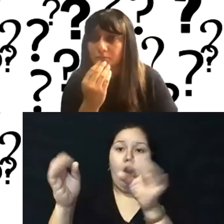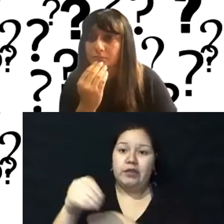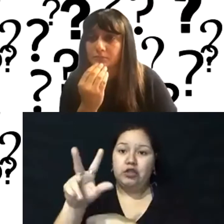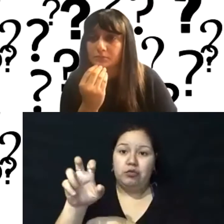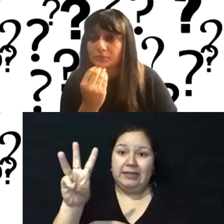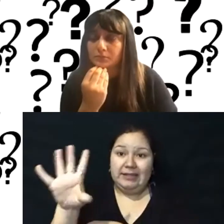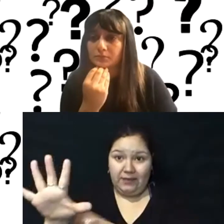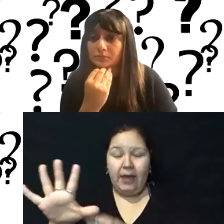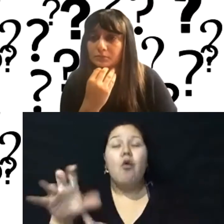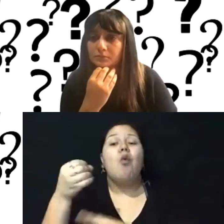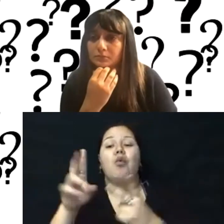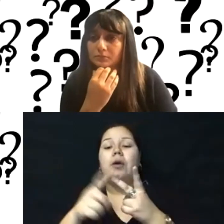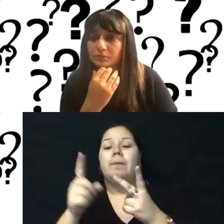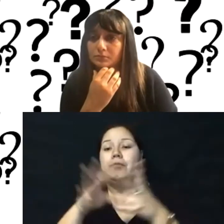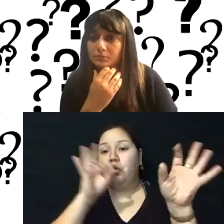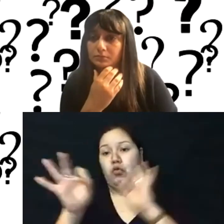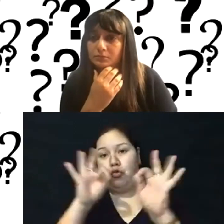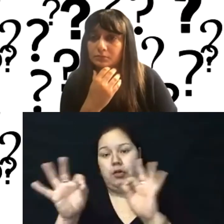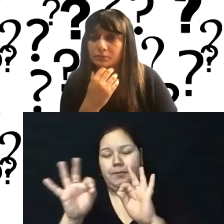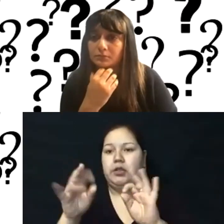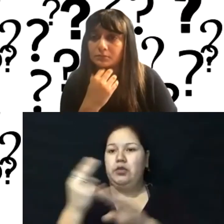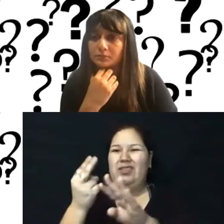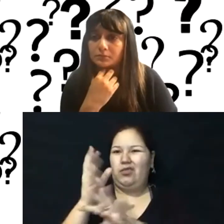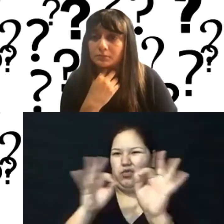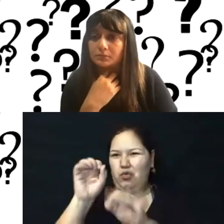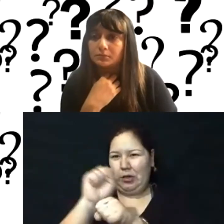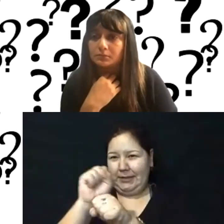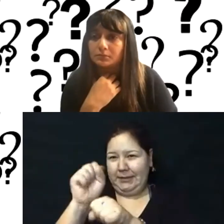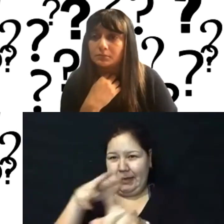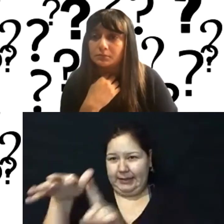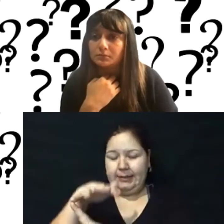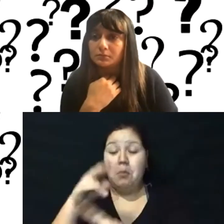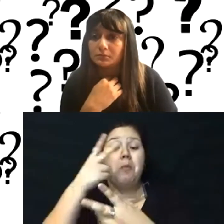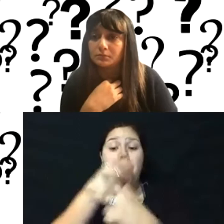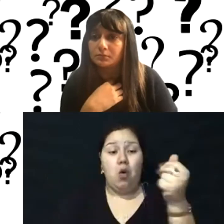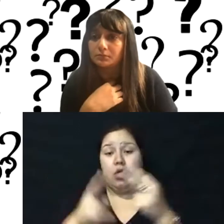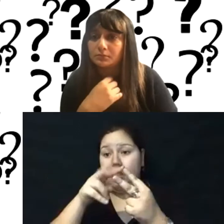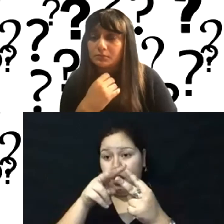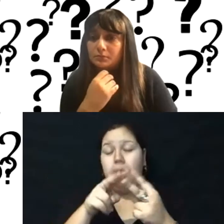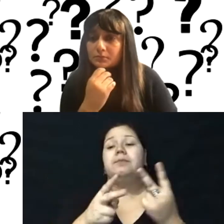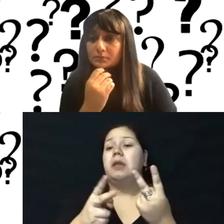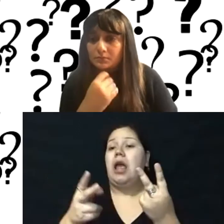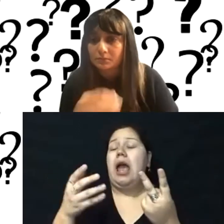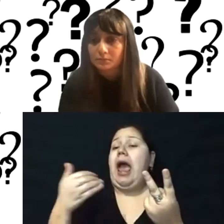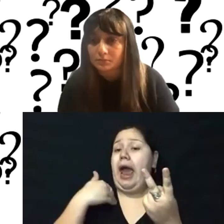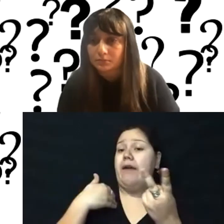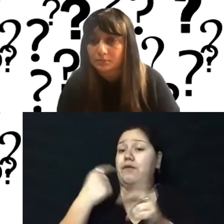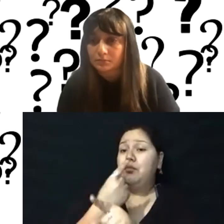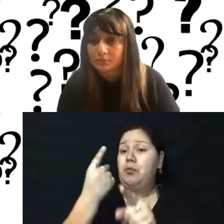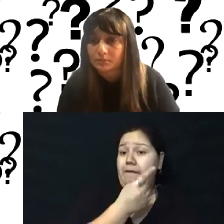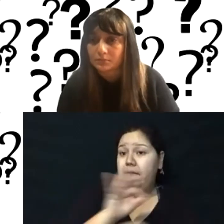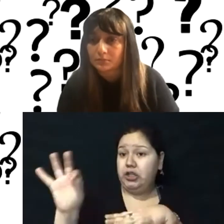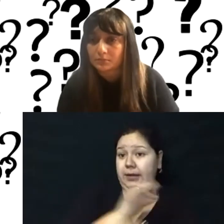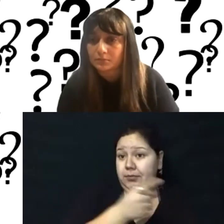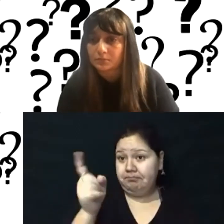in the Google, um, ecosystem using Google workspace. Um, both of those allow, you know, the kinds of functionality that you're describing.